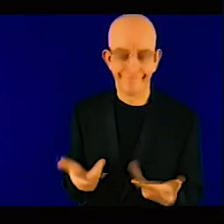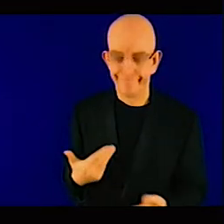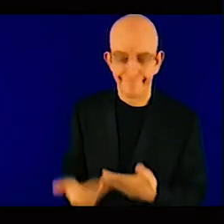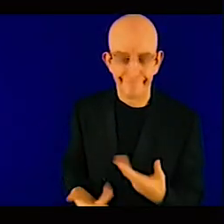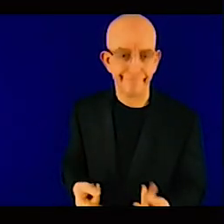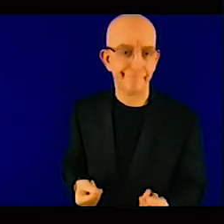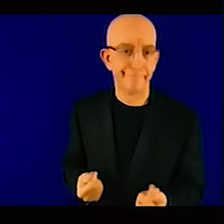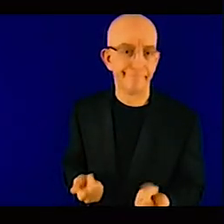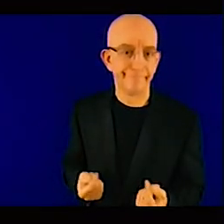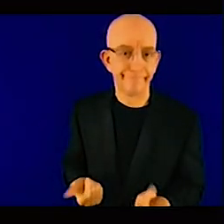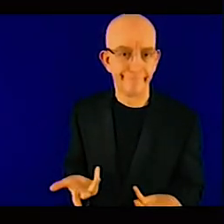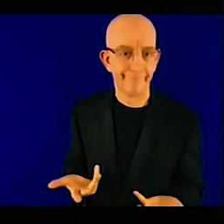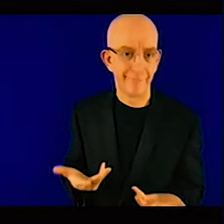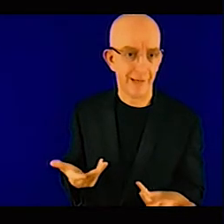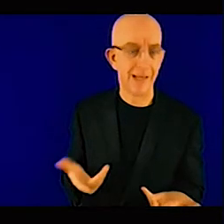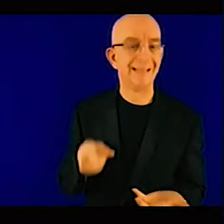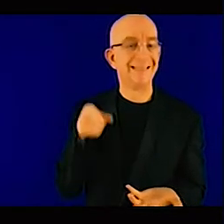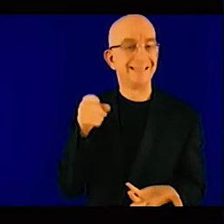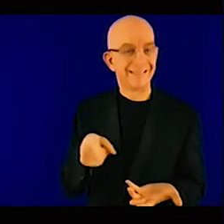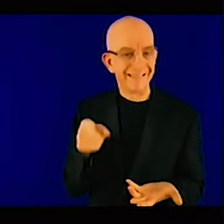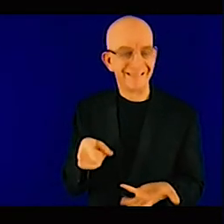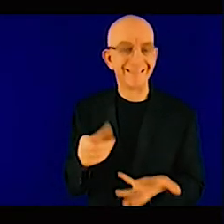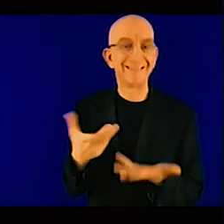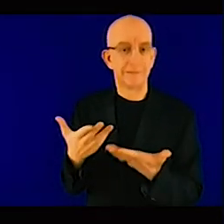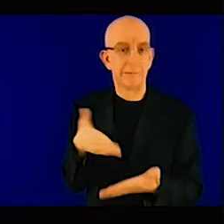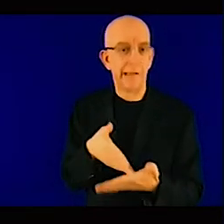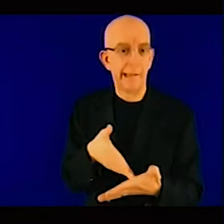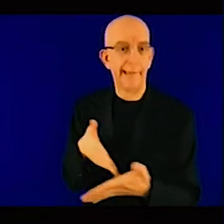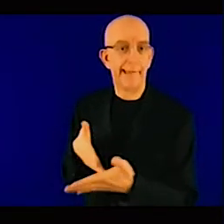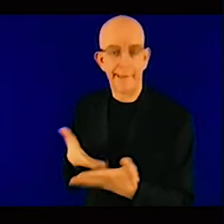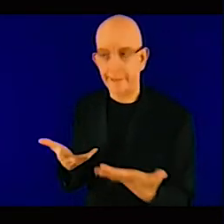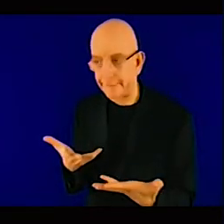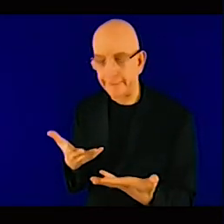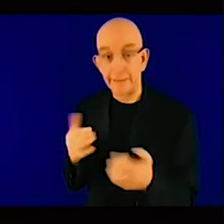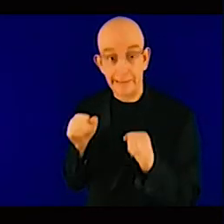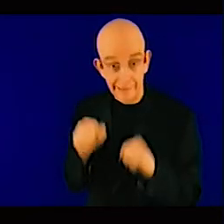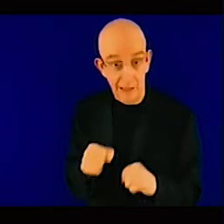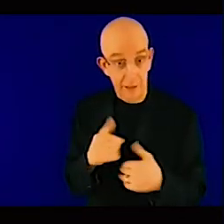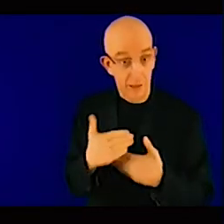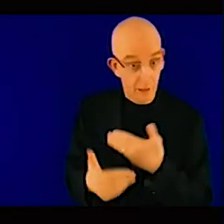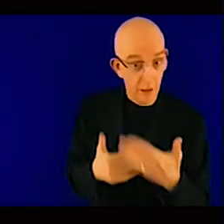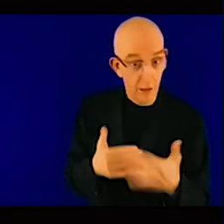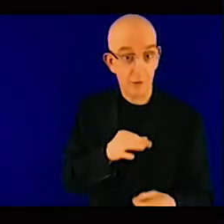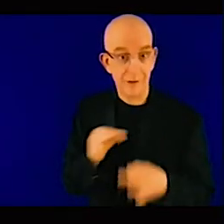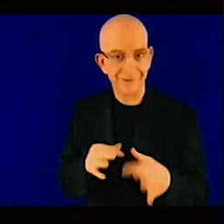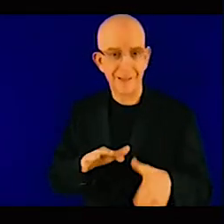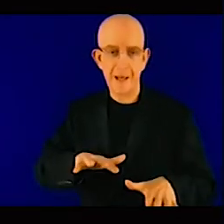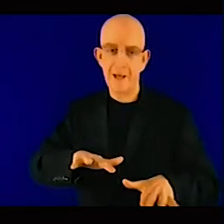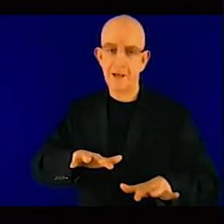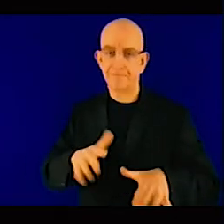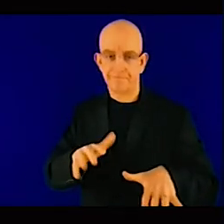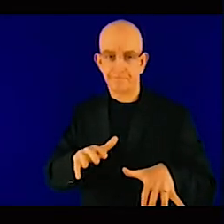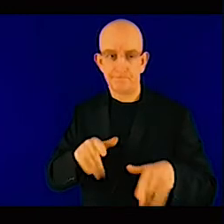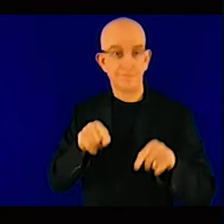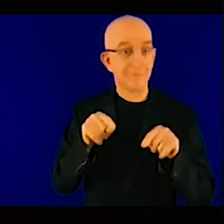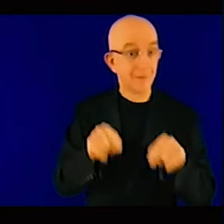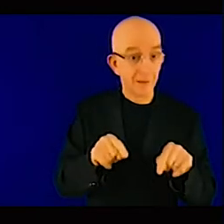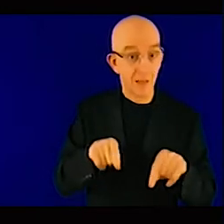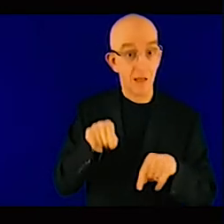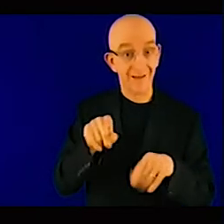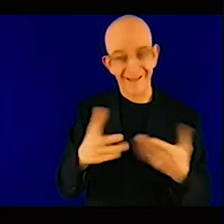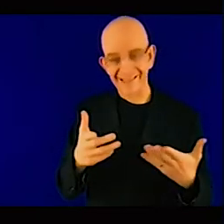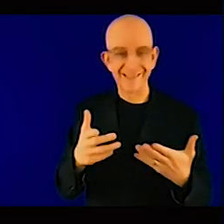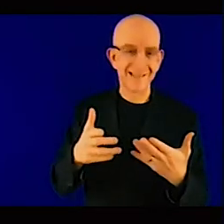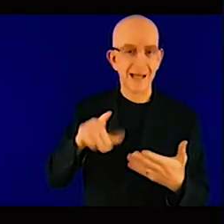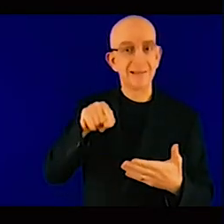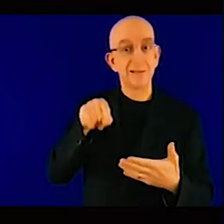is that, uh, the NDCs most of the time, as, uh, the previous speaker said, they are developed at the